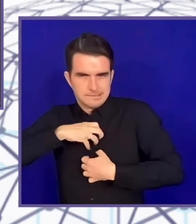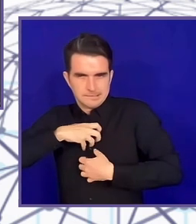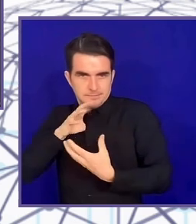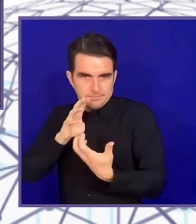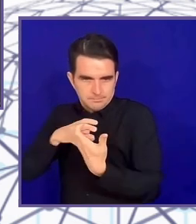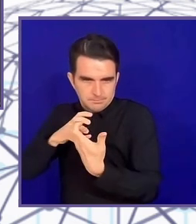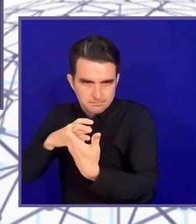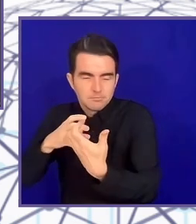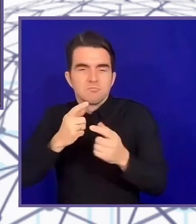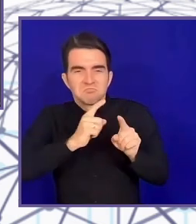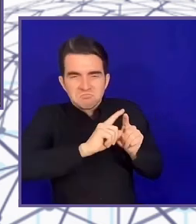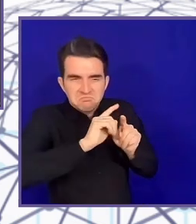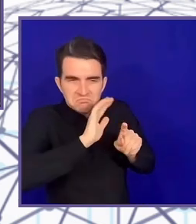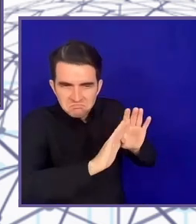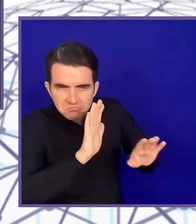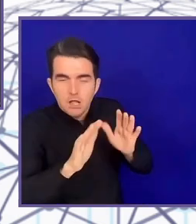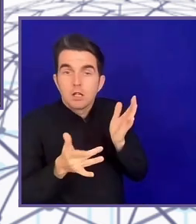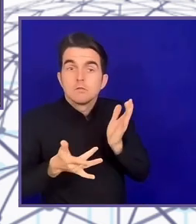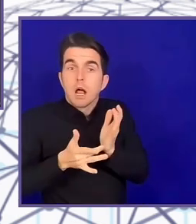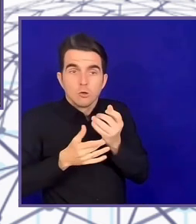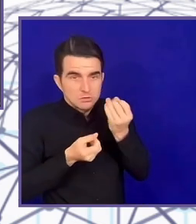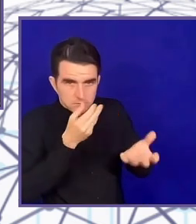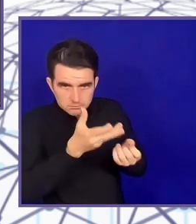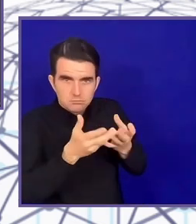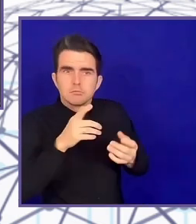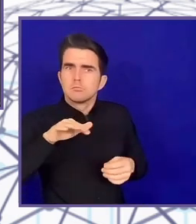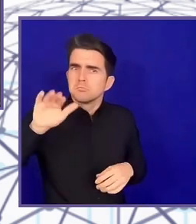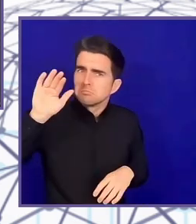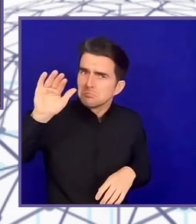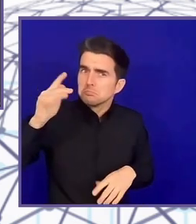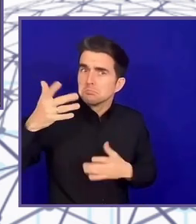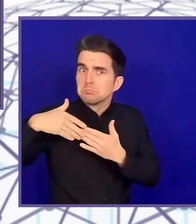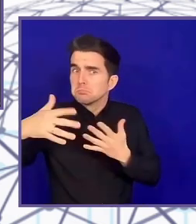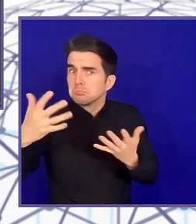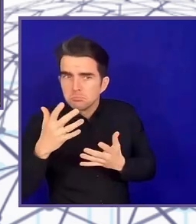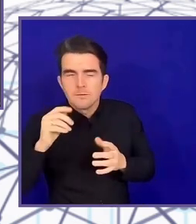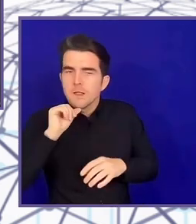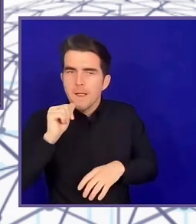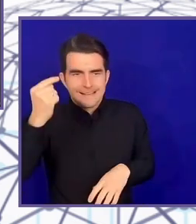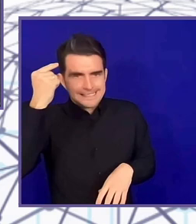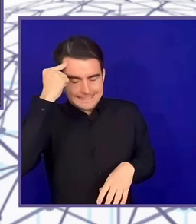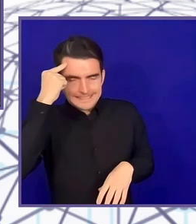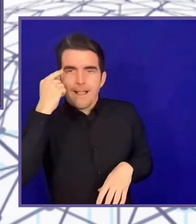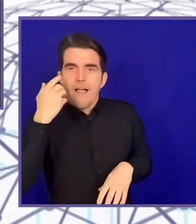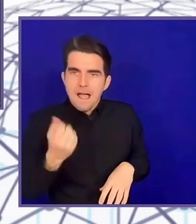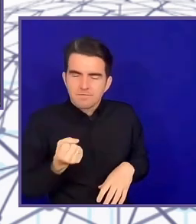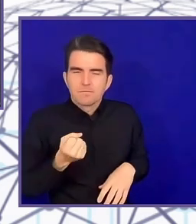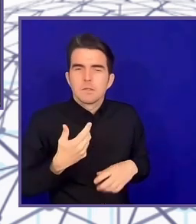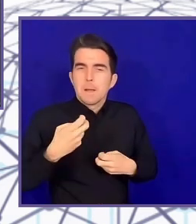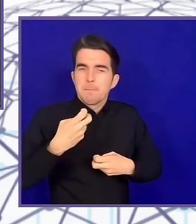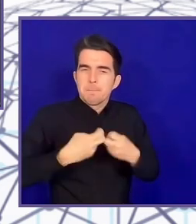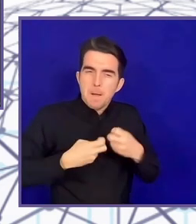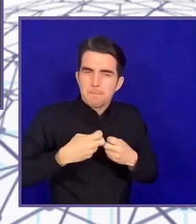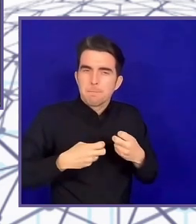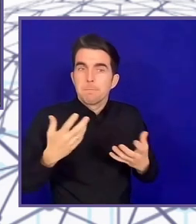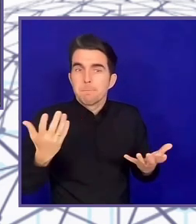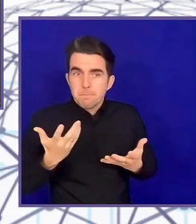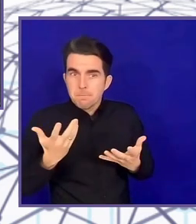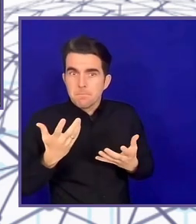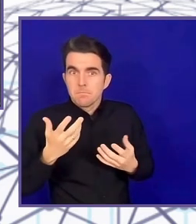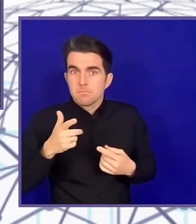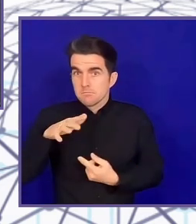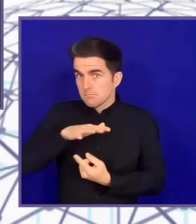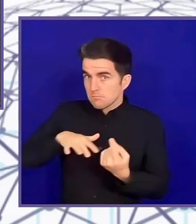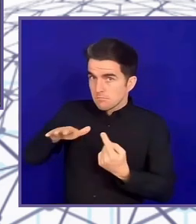adaptively some problems have been solved with a population that doesn't have access to AT. And so you bring a